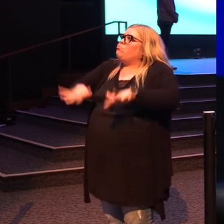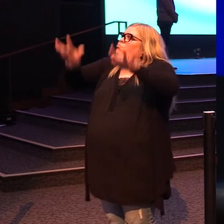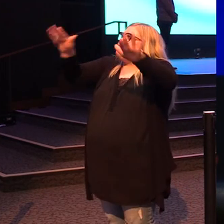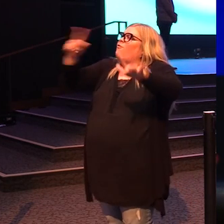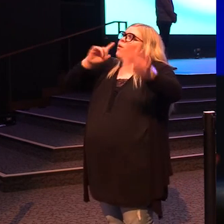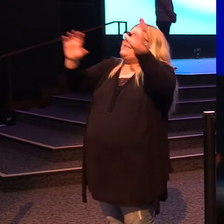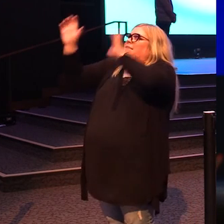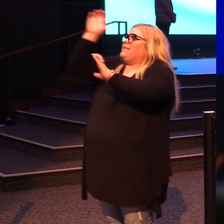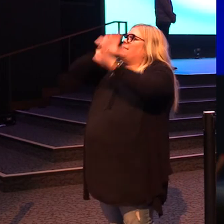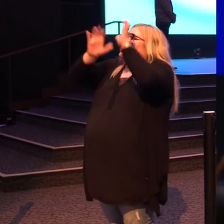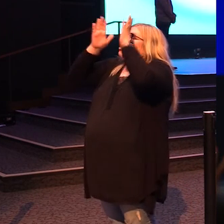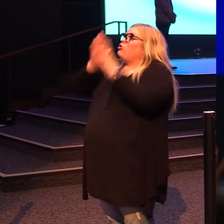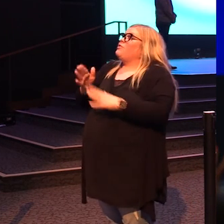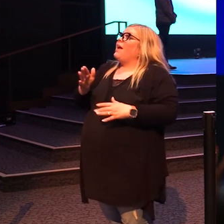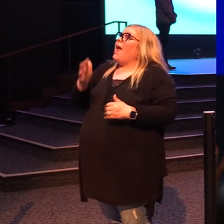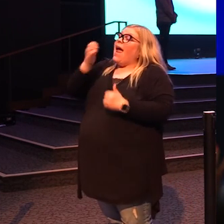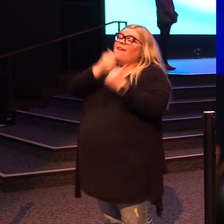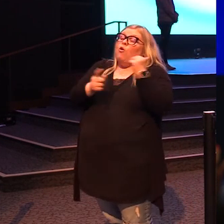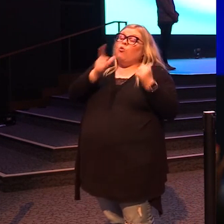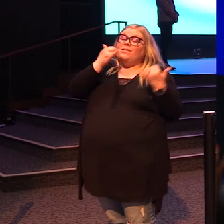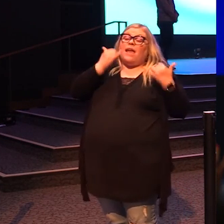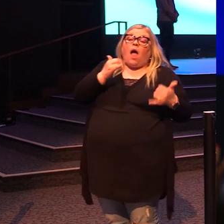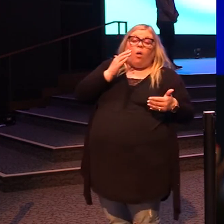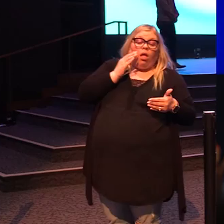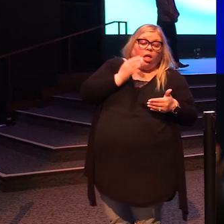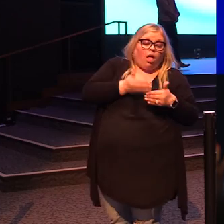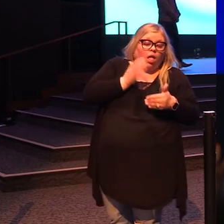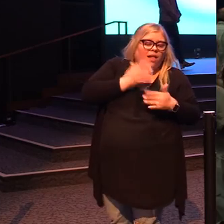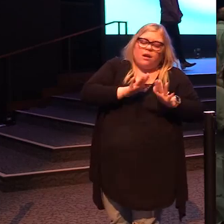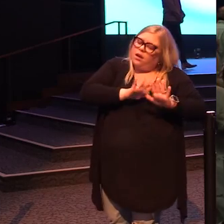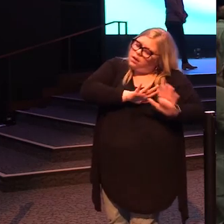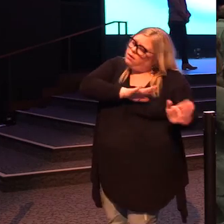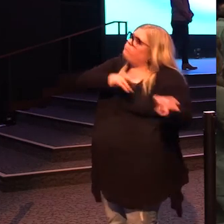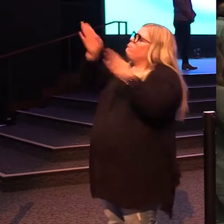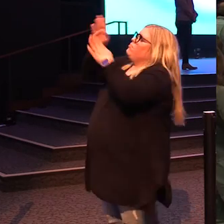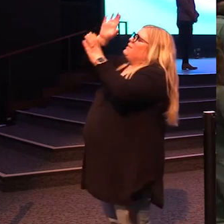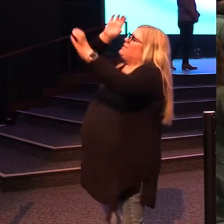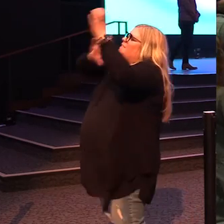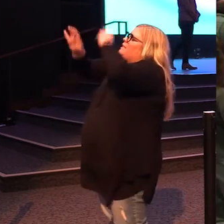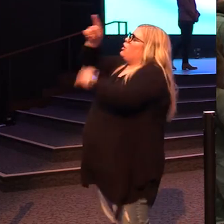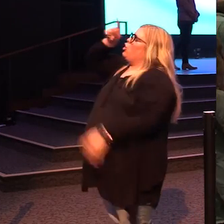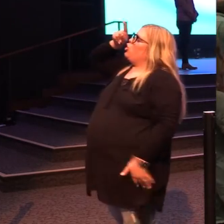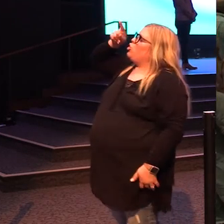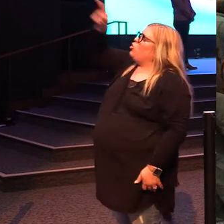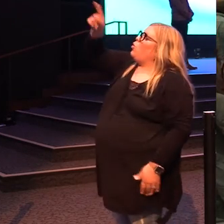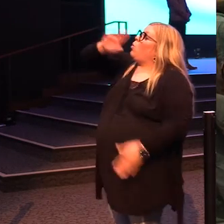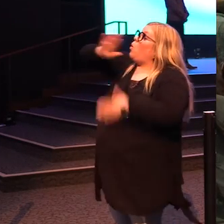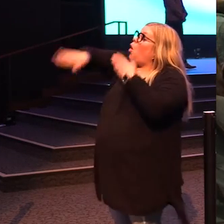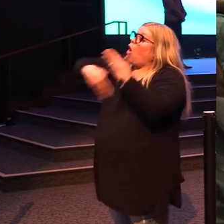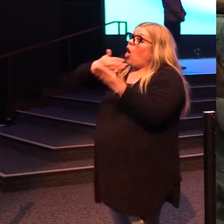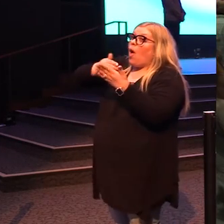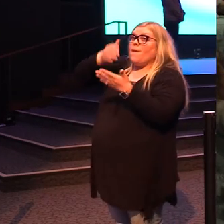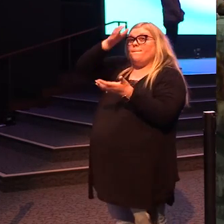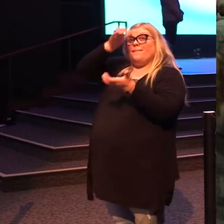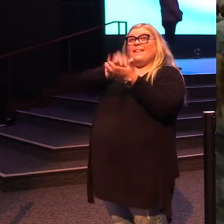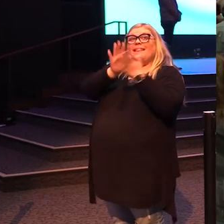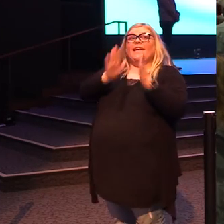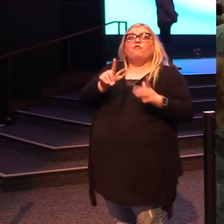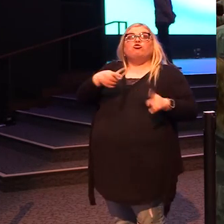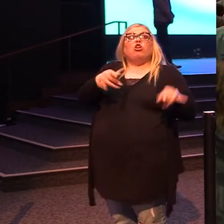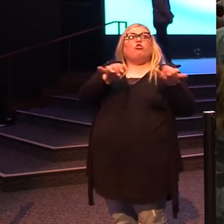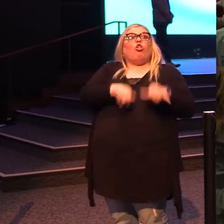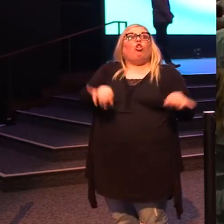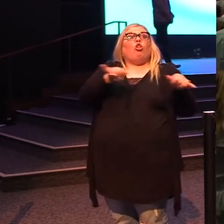I pray that every sleeper would become a seeker. I pray every apathetic believer would get back to the